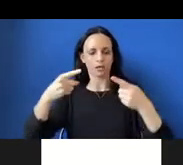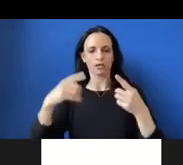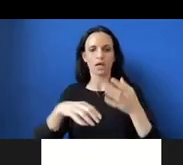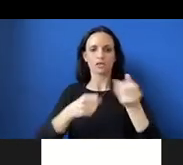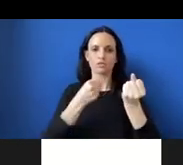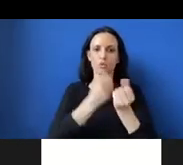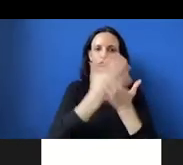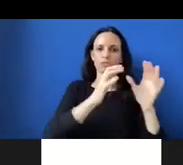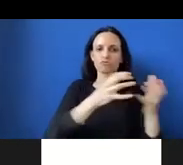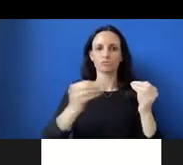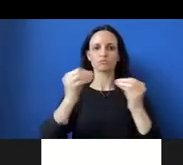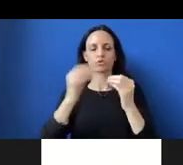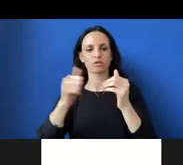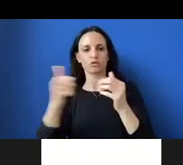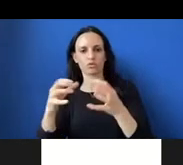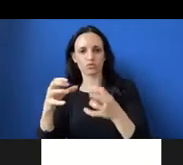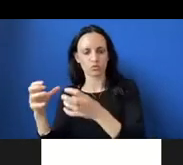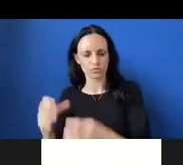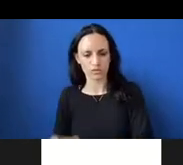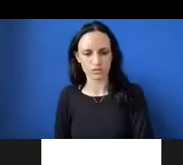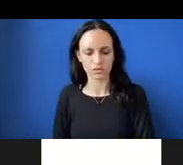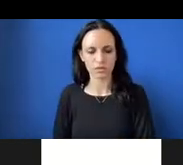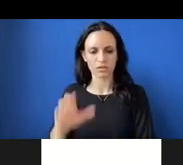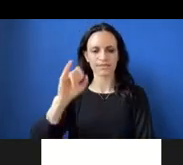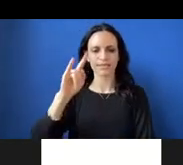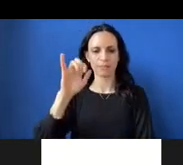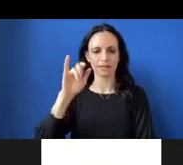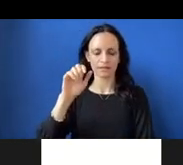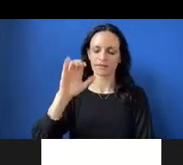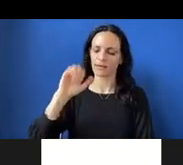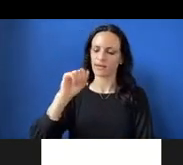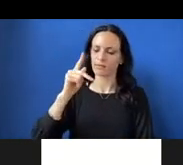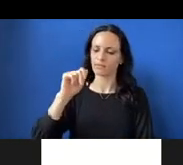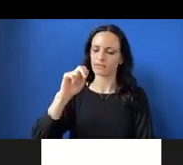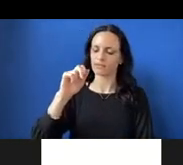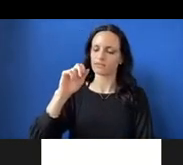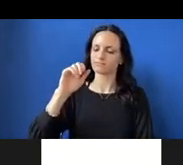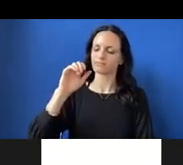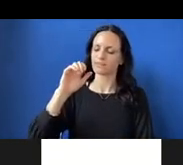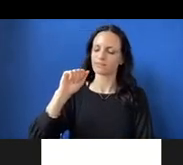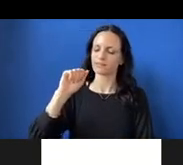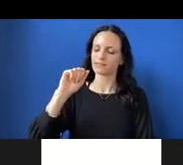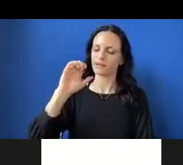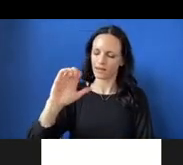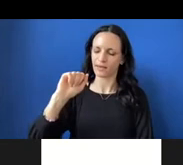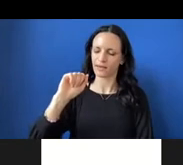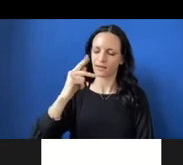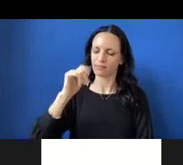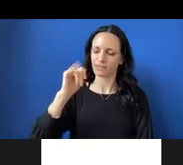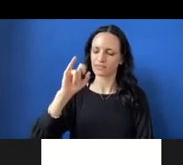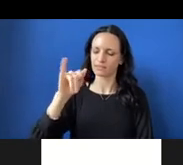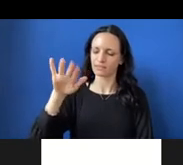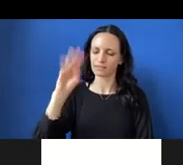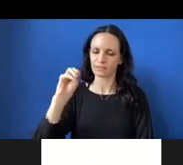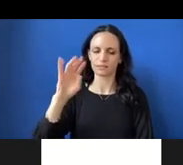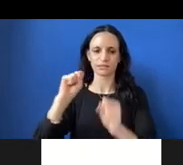others. A capitalistic system under white supremacy historically allowed economic decisions to be politically charged to